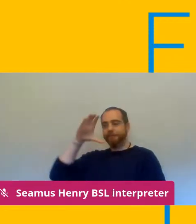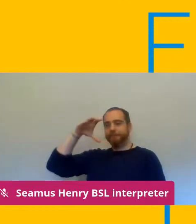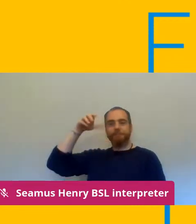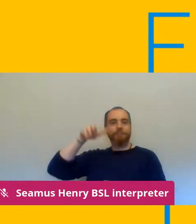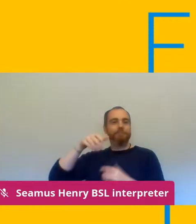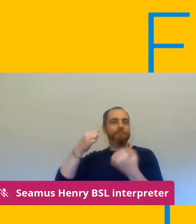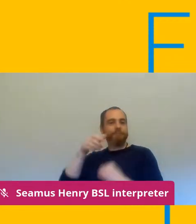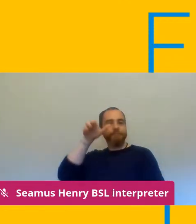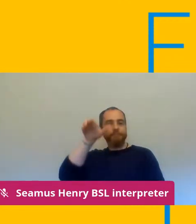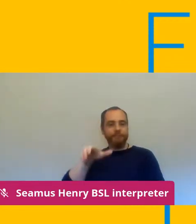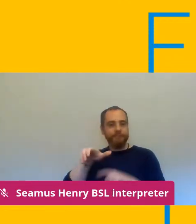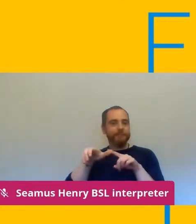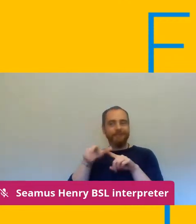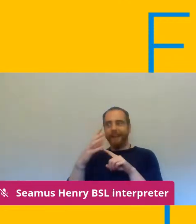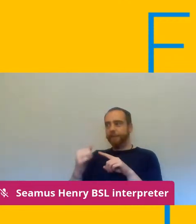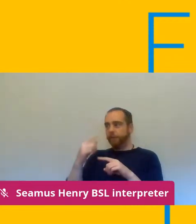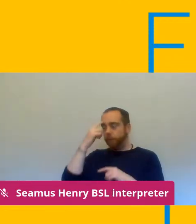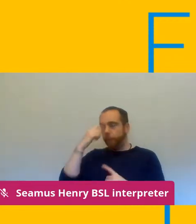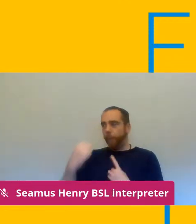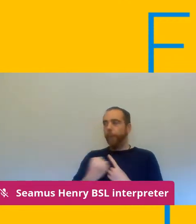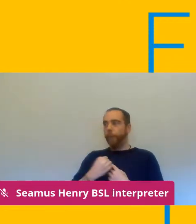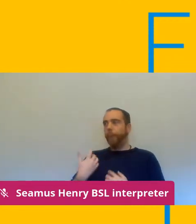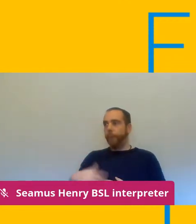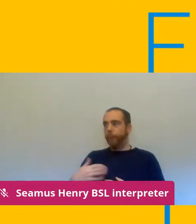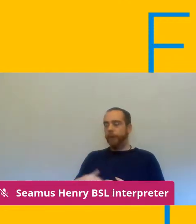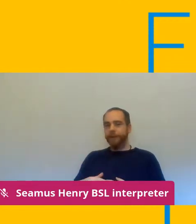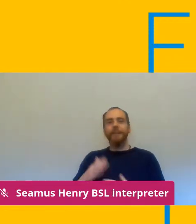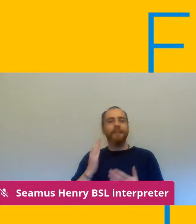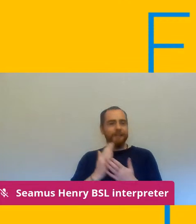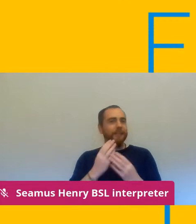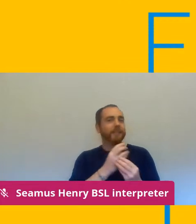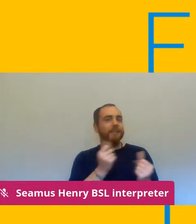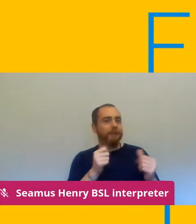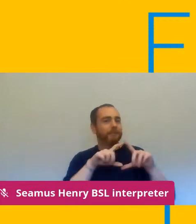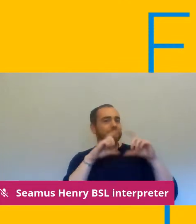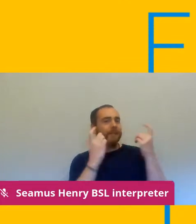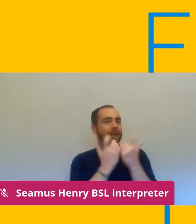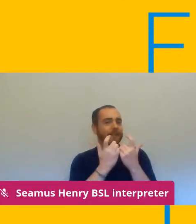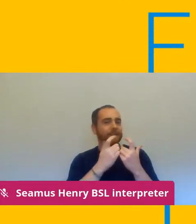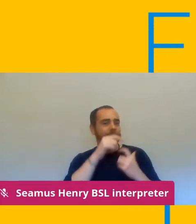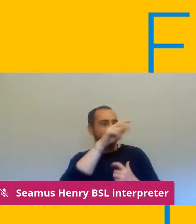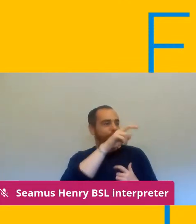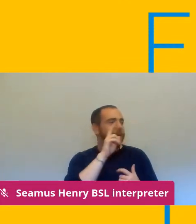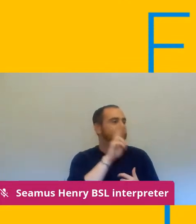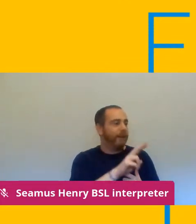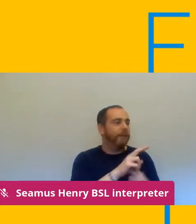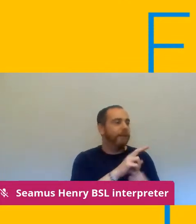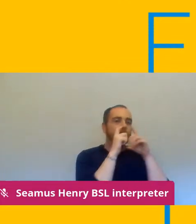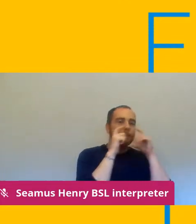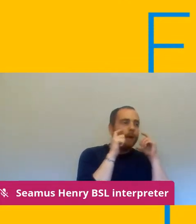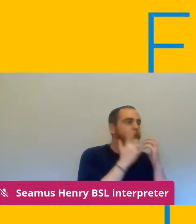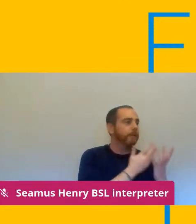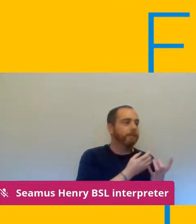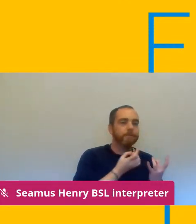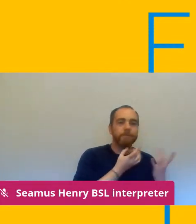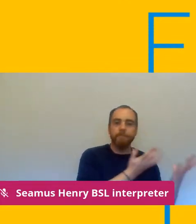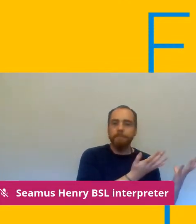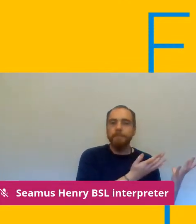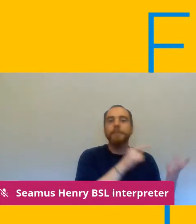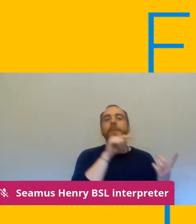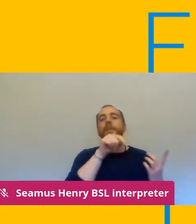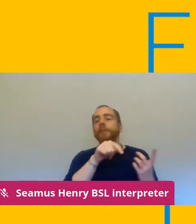corridors but not in the classroom but then you walk outside and there's this massive huge tent in the middle of the property and it does make you think